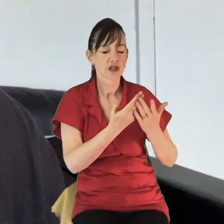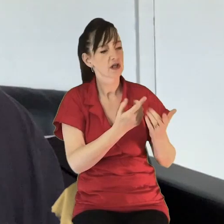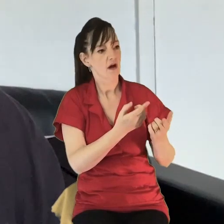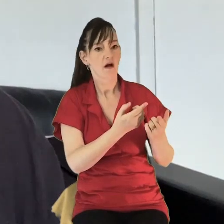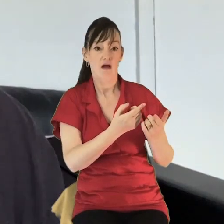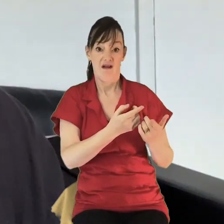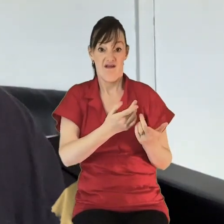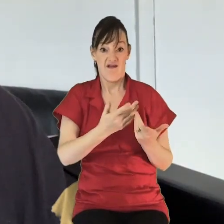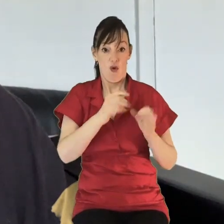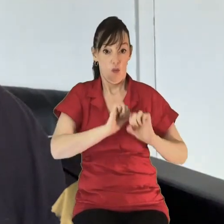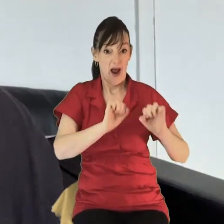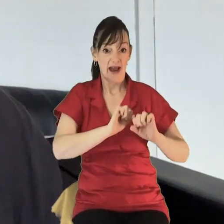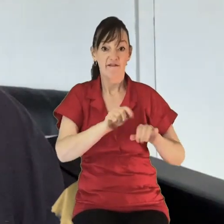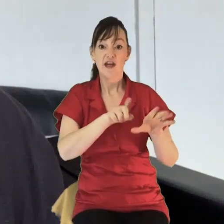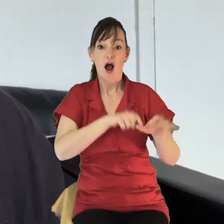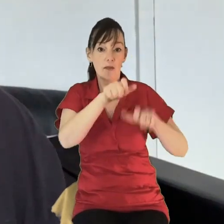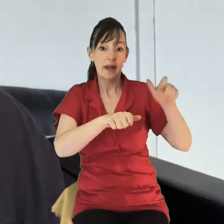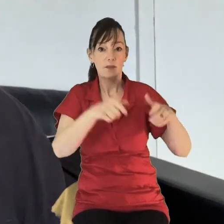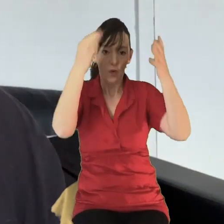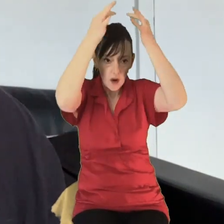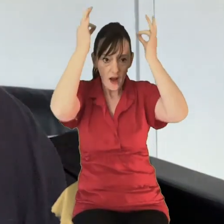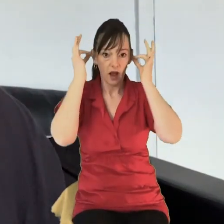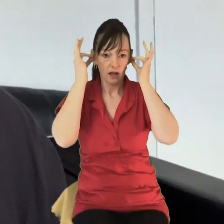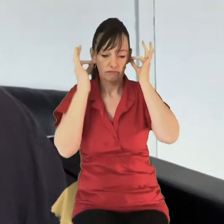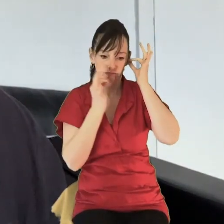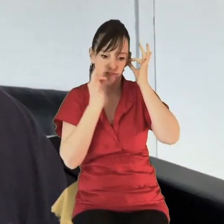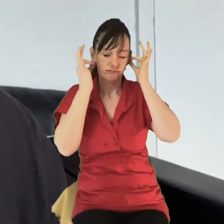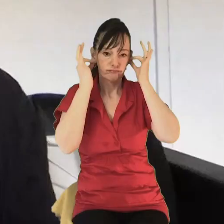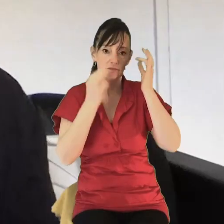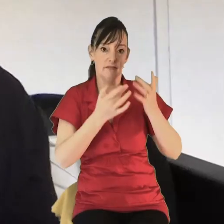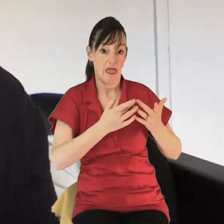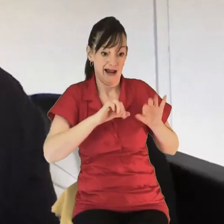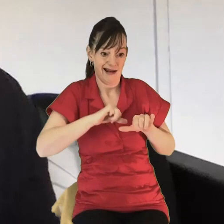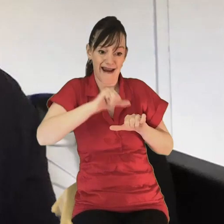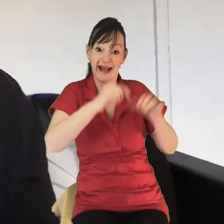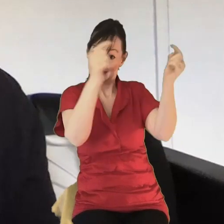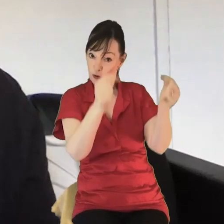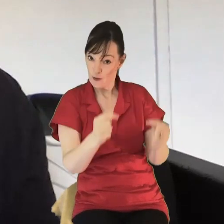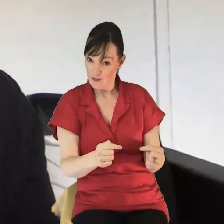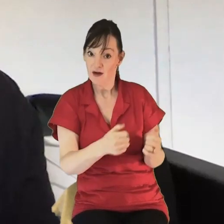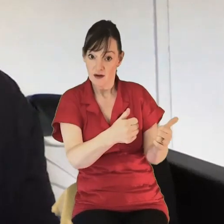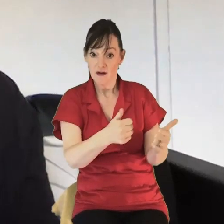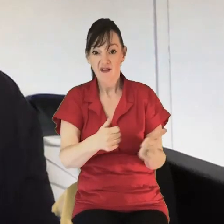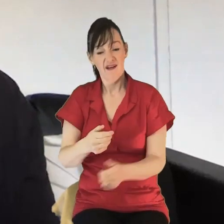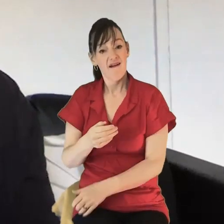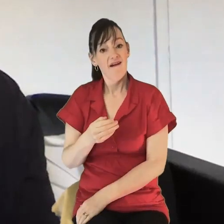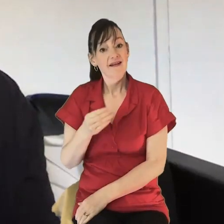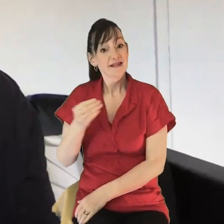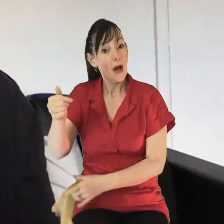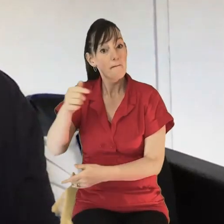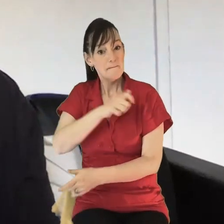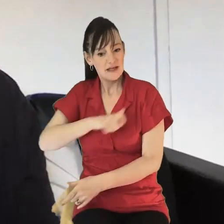the tournament and then they can point towards a Zoom Bible study. And a couple of our missionaries have actually